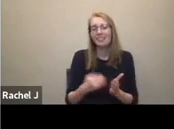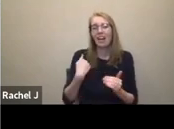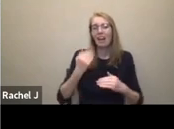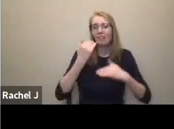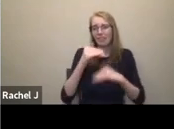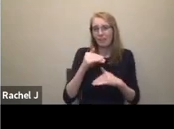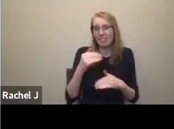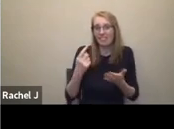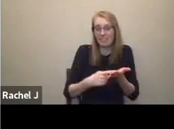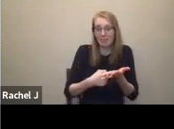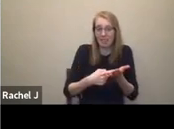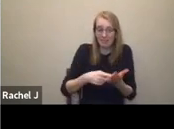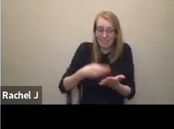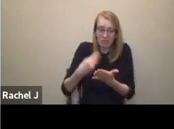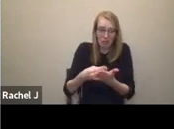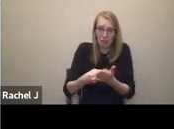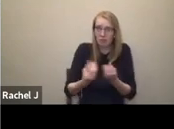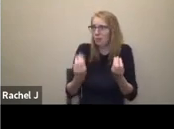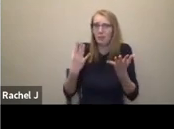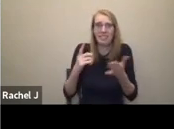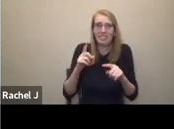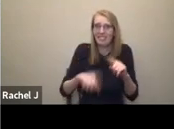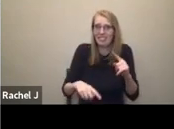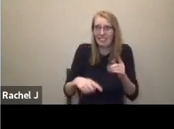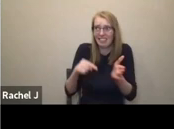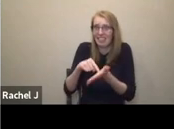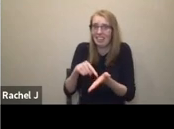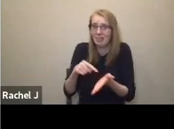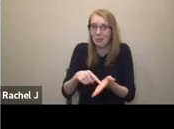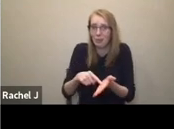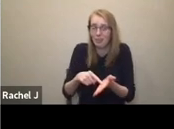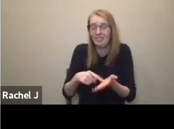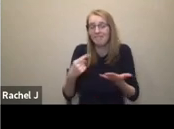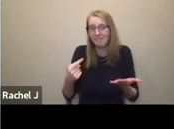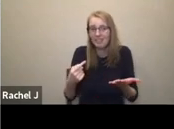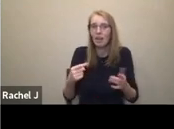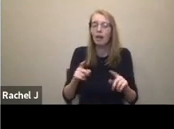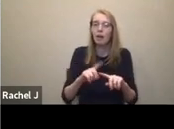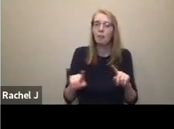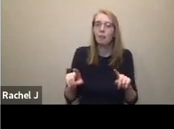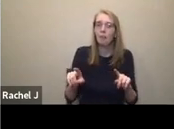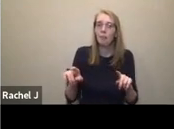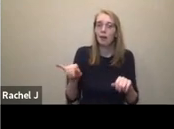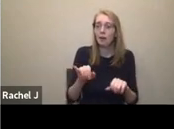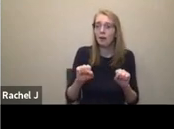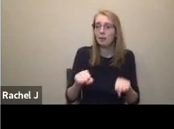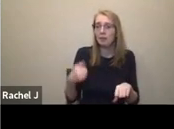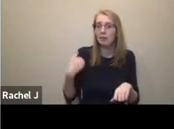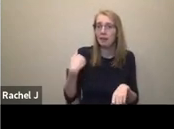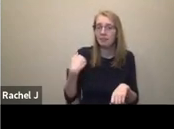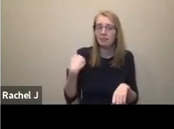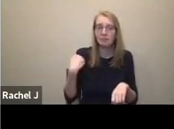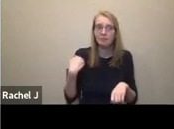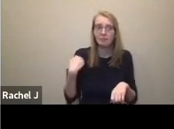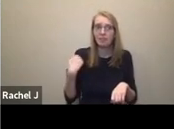an elevator in your building, if you can have those things that say level two, level one, ding, ding, ding, or if you have a braille